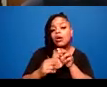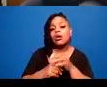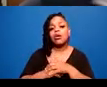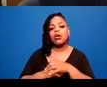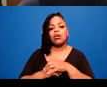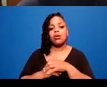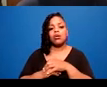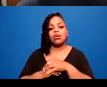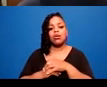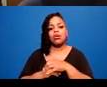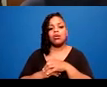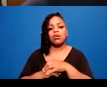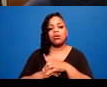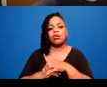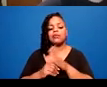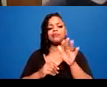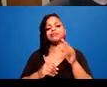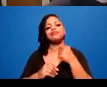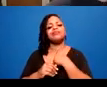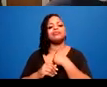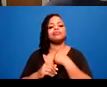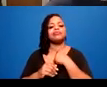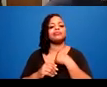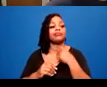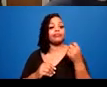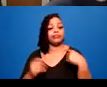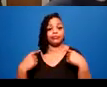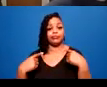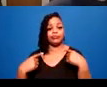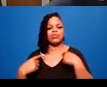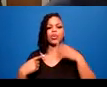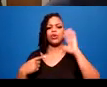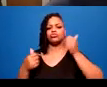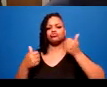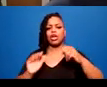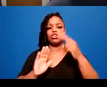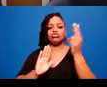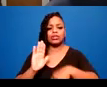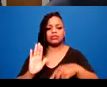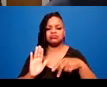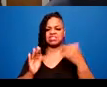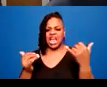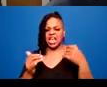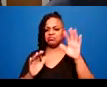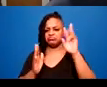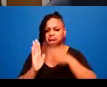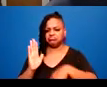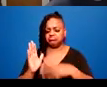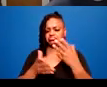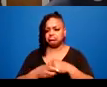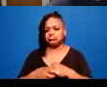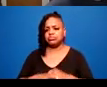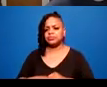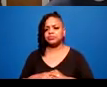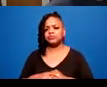And I will try to read them out as they go through the chat. And what I'm asking to share in the